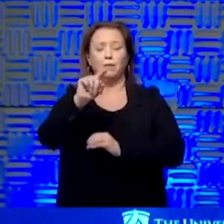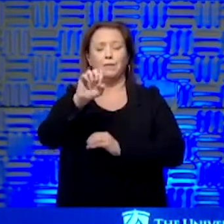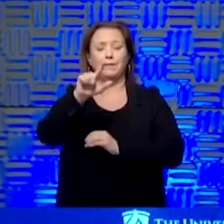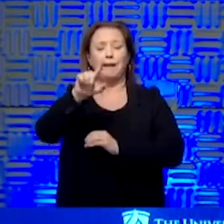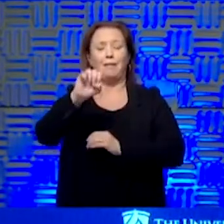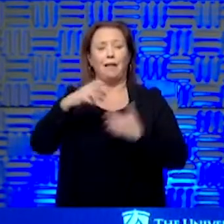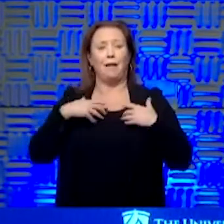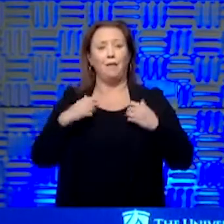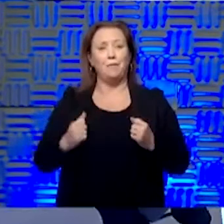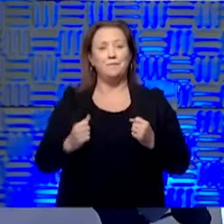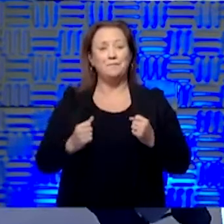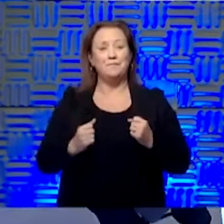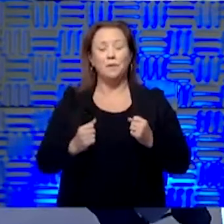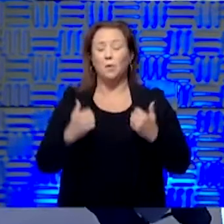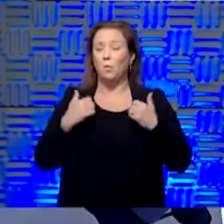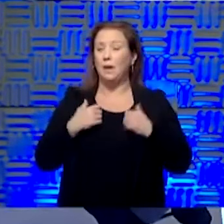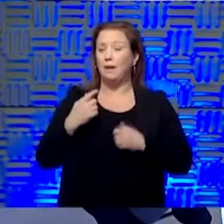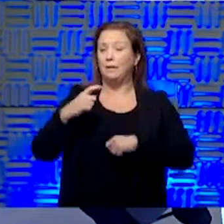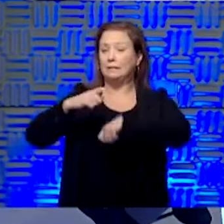before we close out.